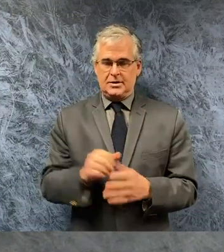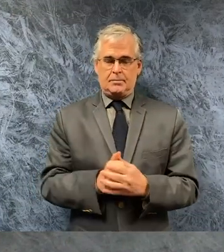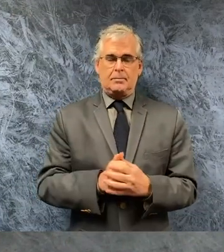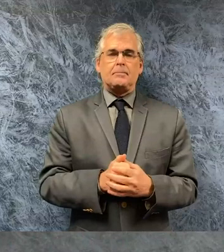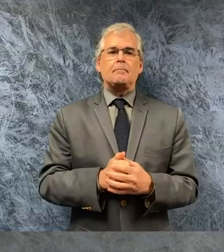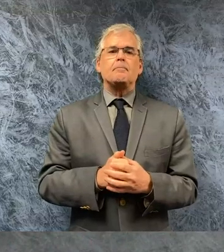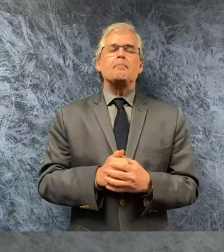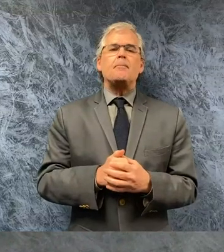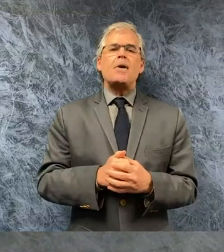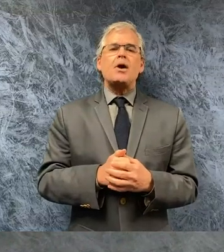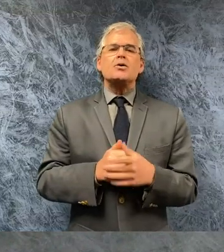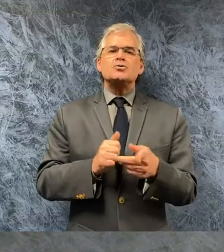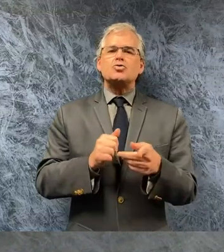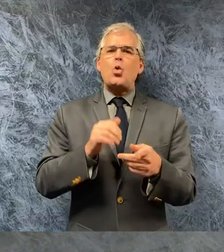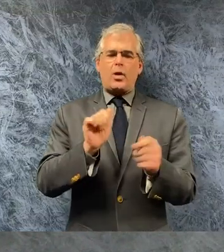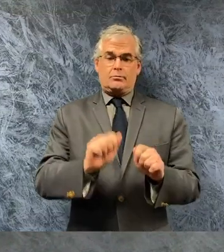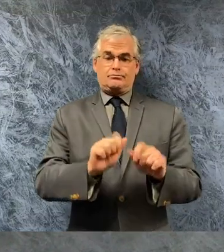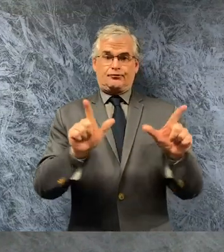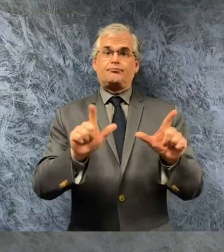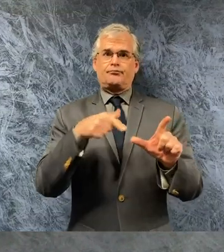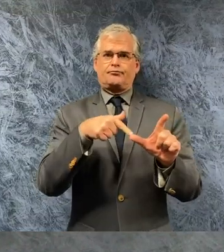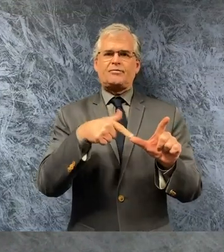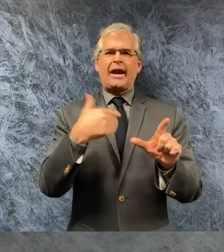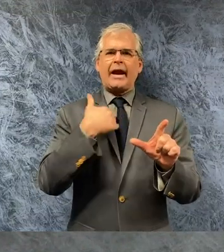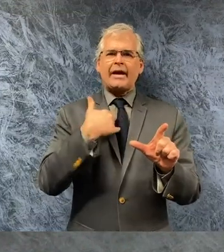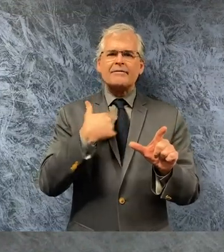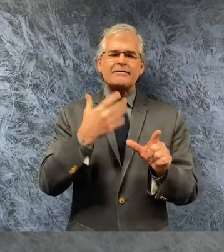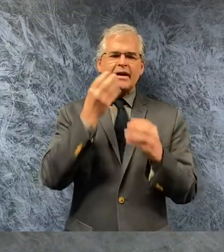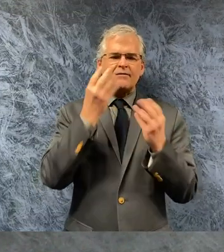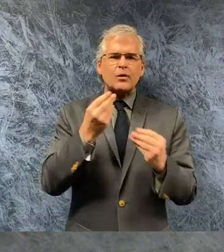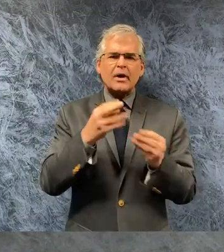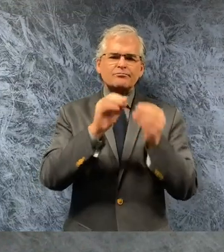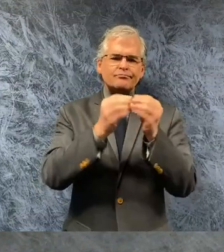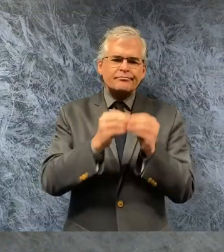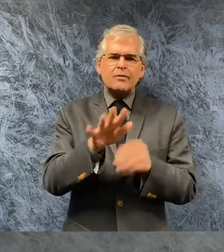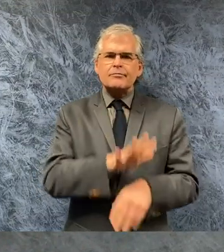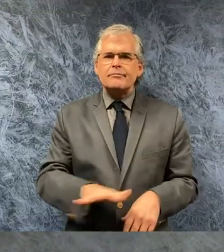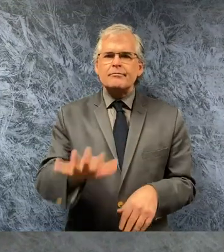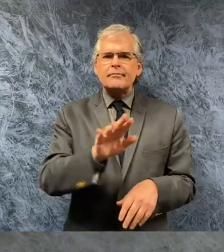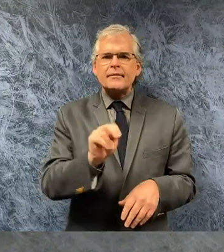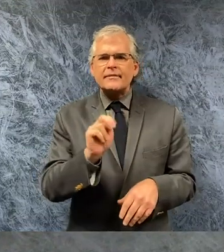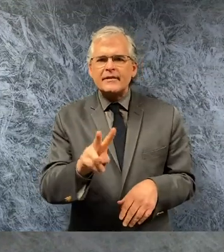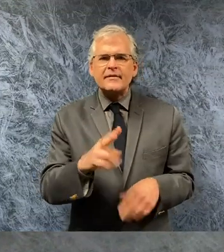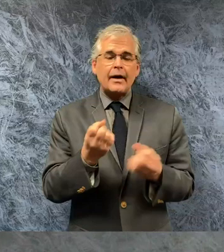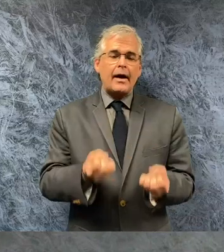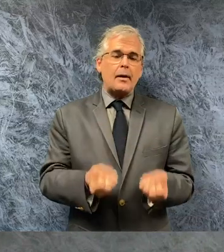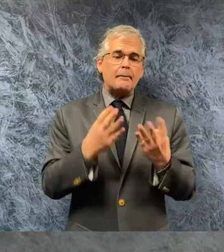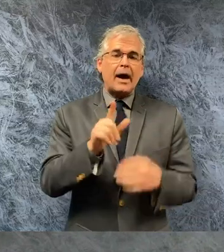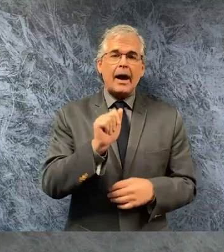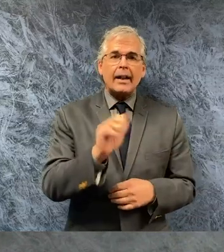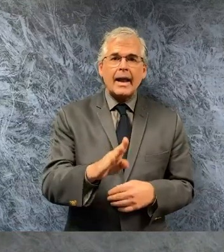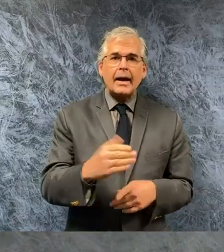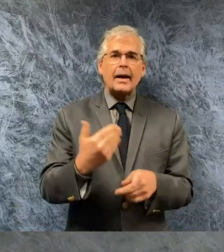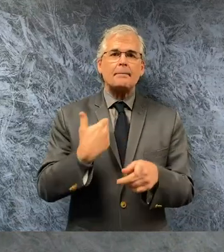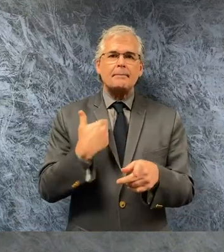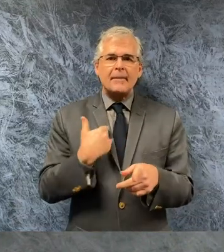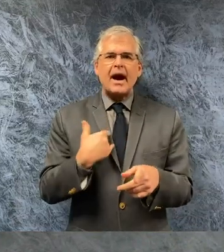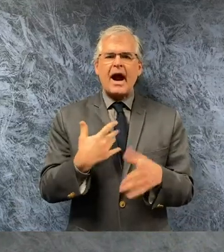response website includes statewide data on laboratory testing cases in nevada which is updated every day